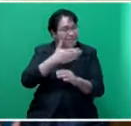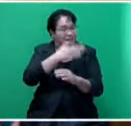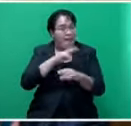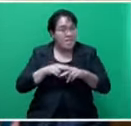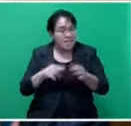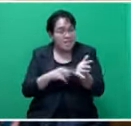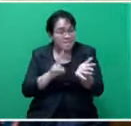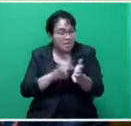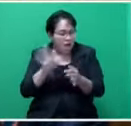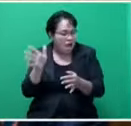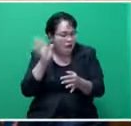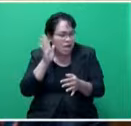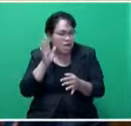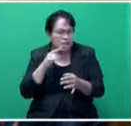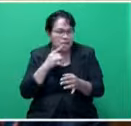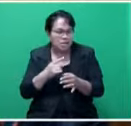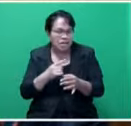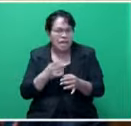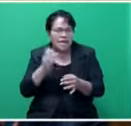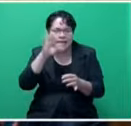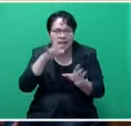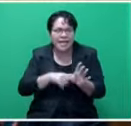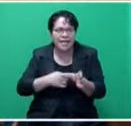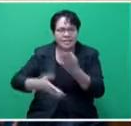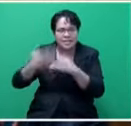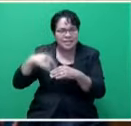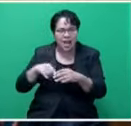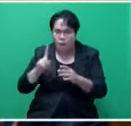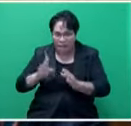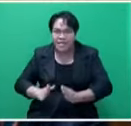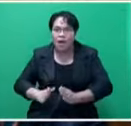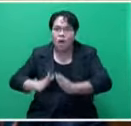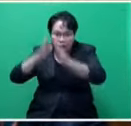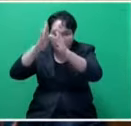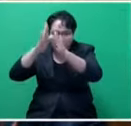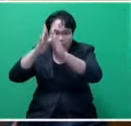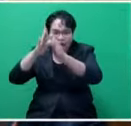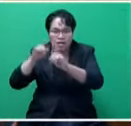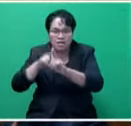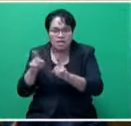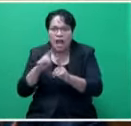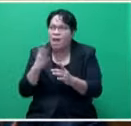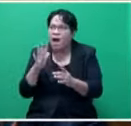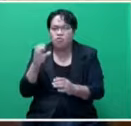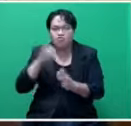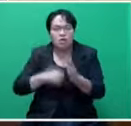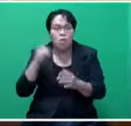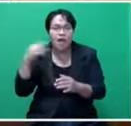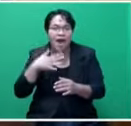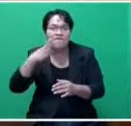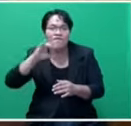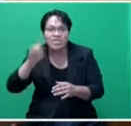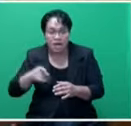TV. Back then, they said, Tani, 10 years ago, to put one of these towers up, it was about 150,000. This